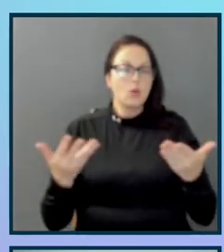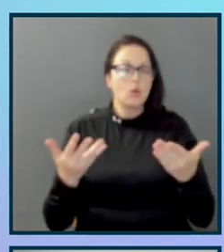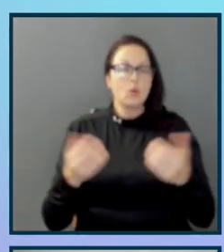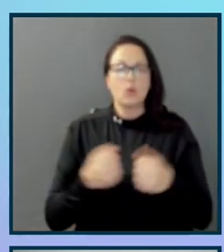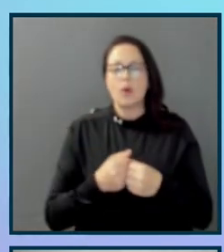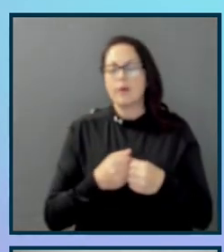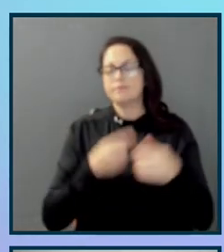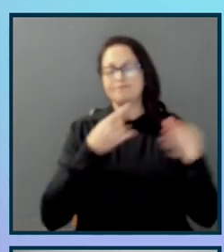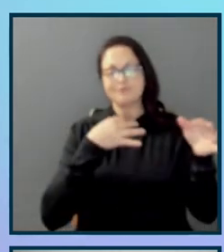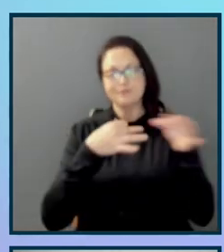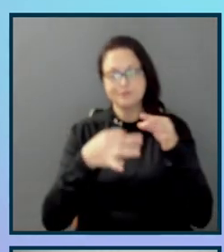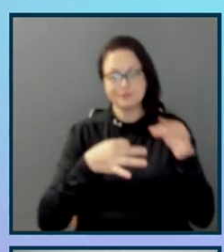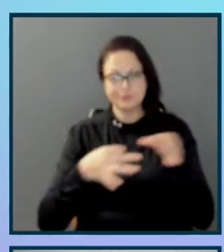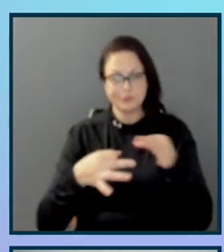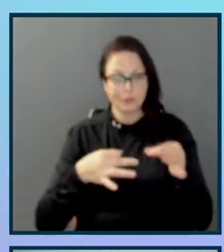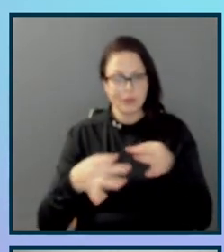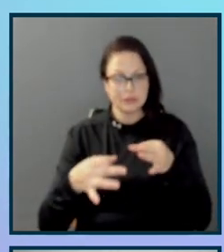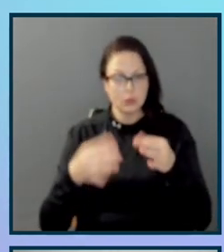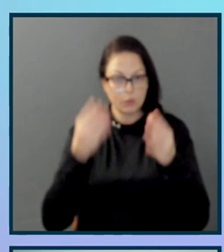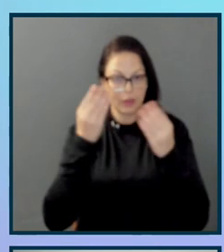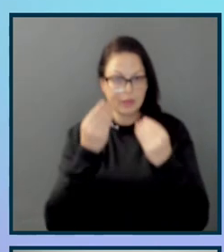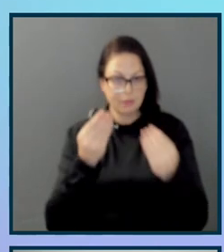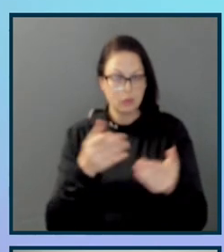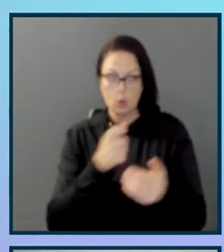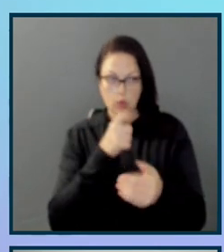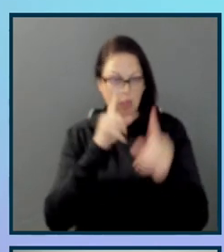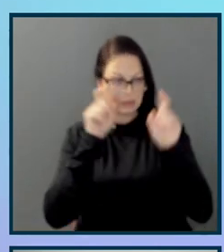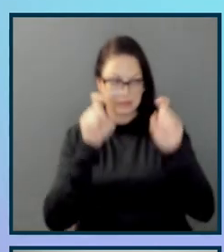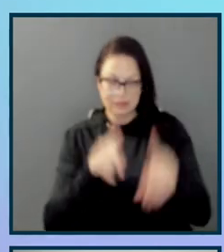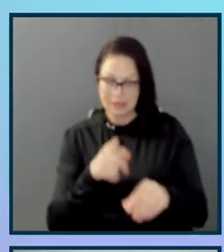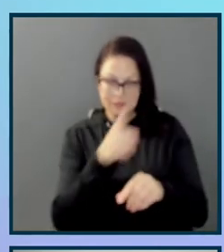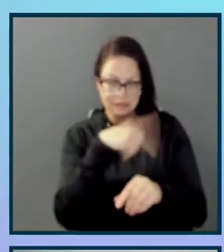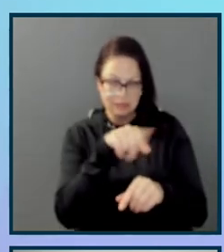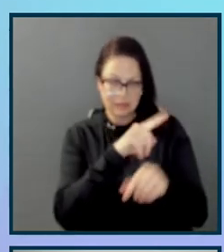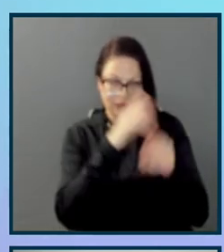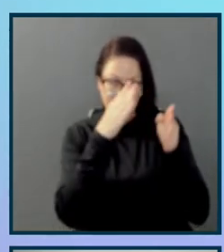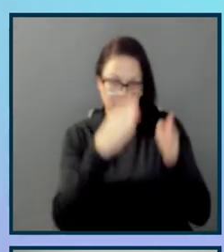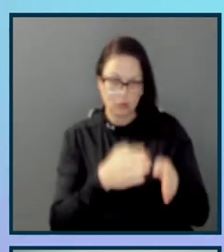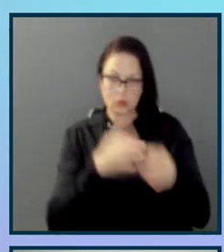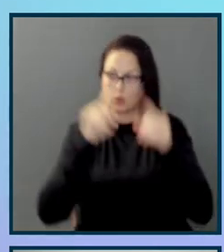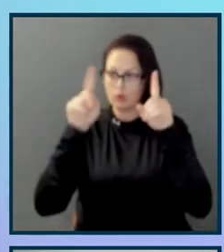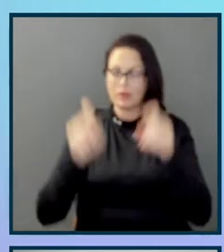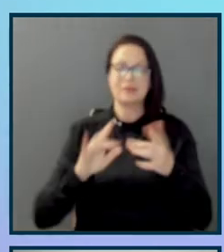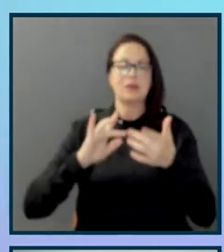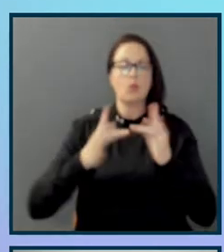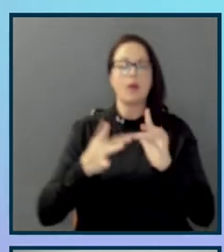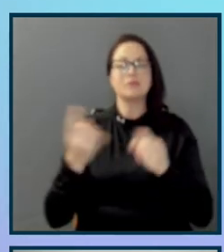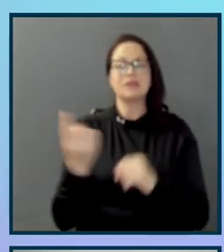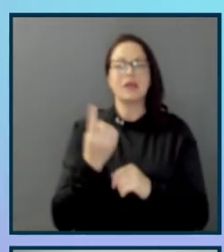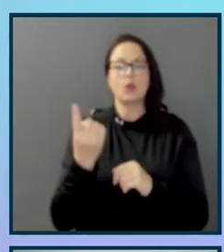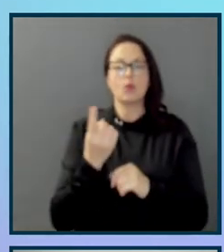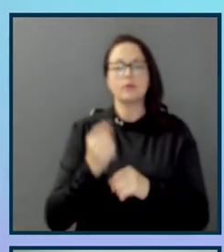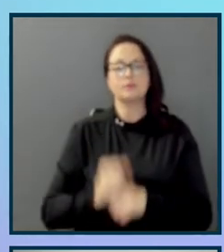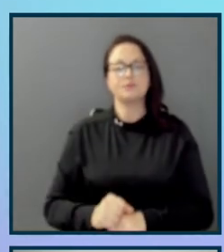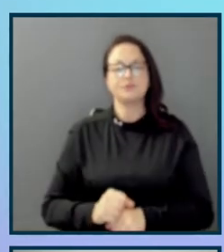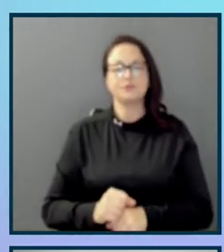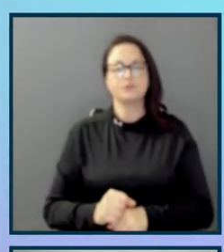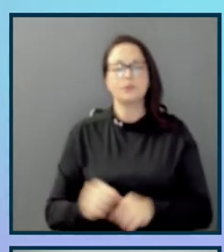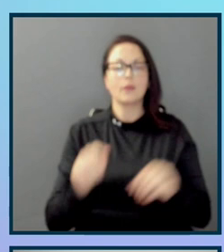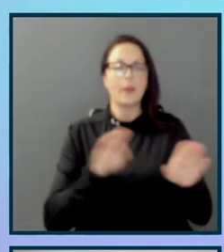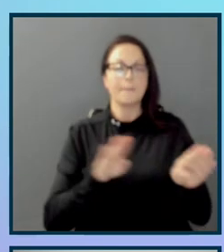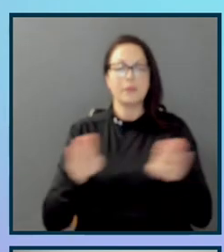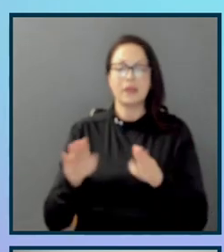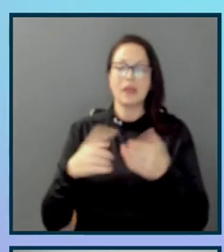so instructions and assuring users that we're not testing them, instead we're testing the experience or the website, a behavior discussion, so